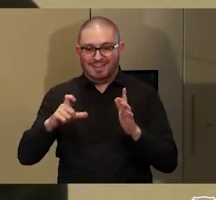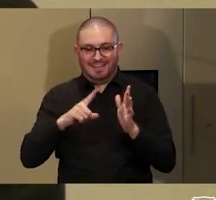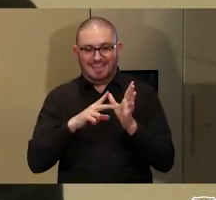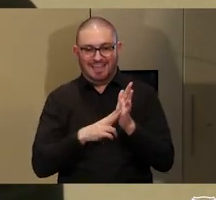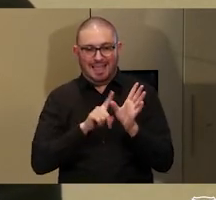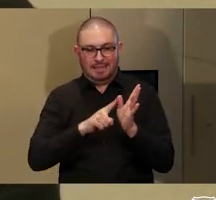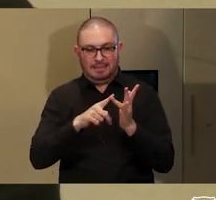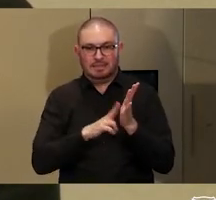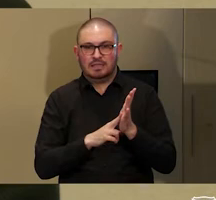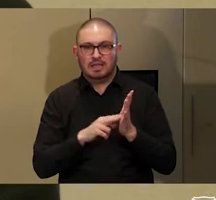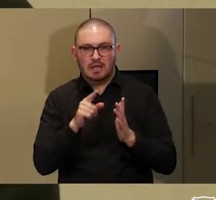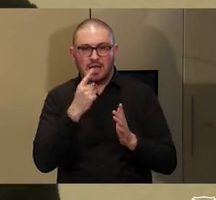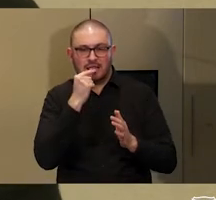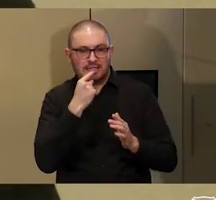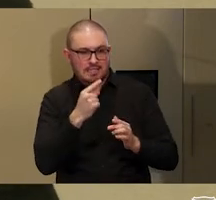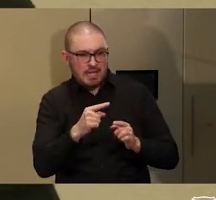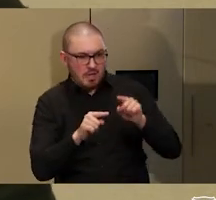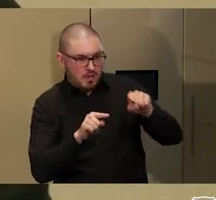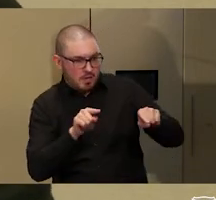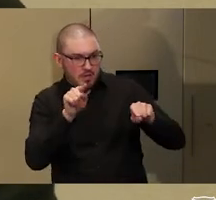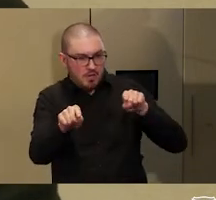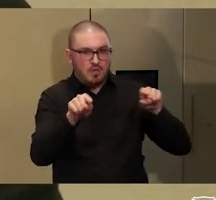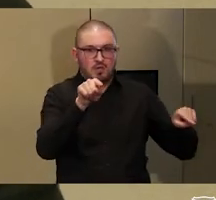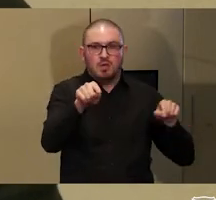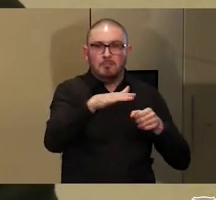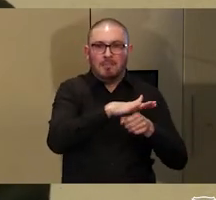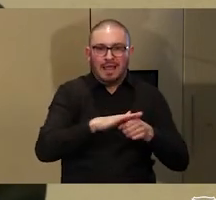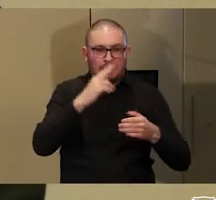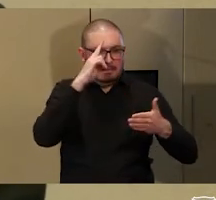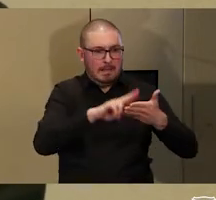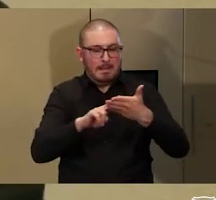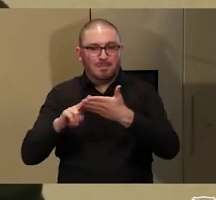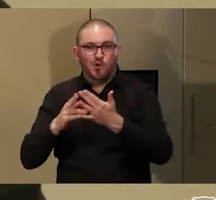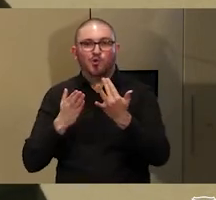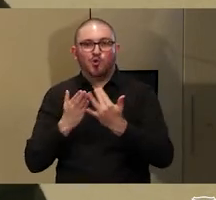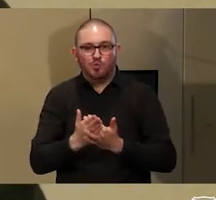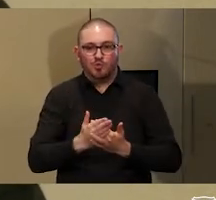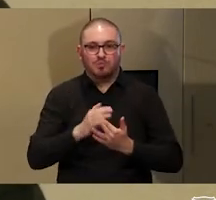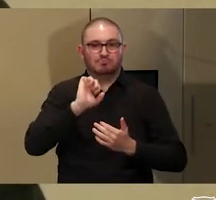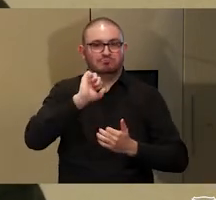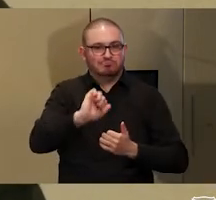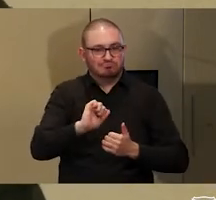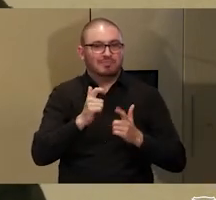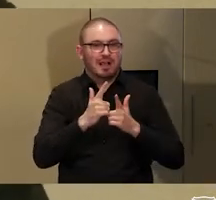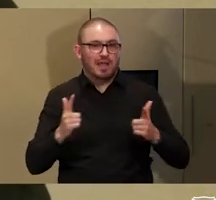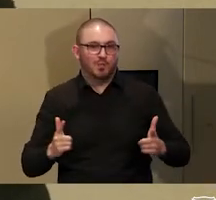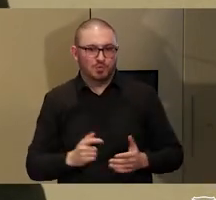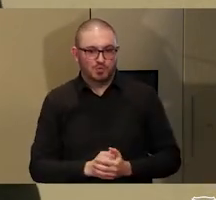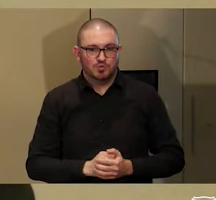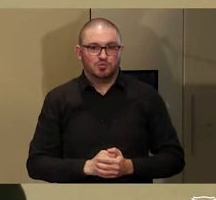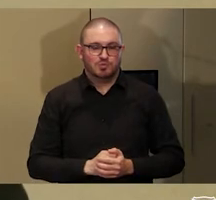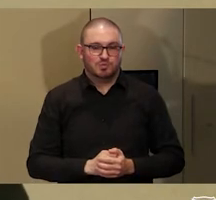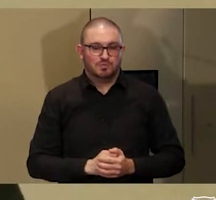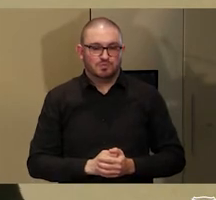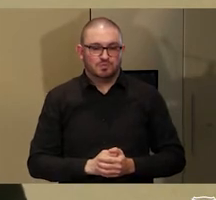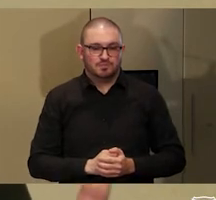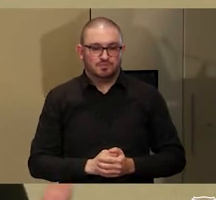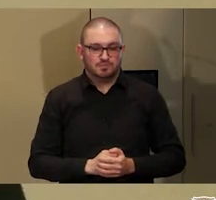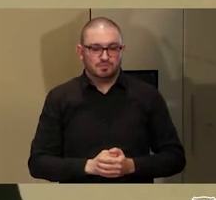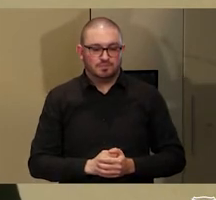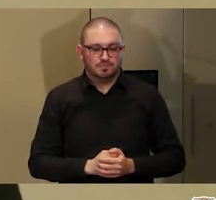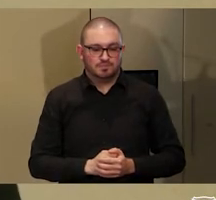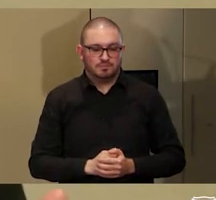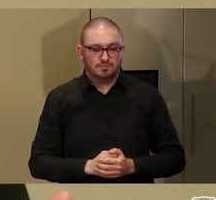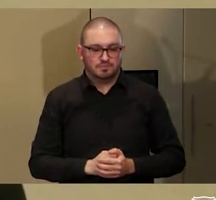to reference place through traditional names and even speak to some